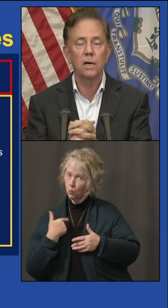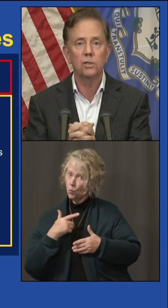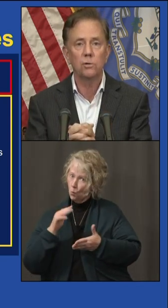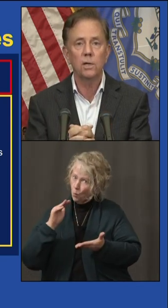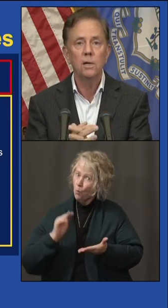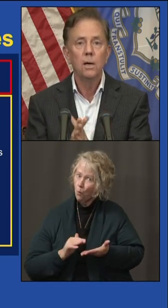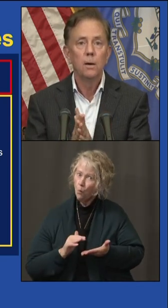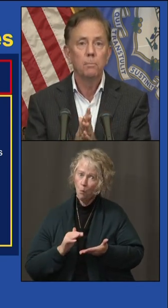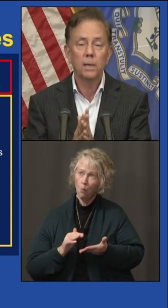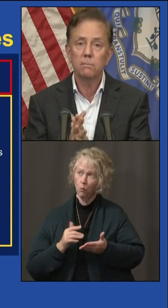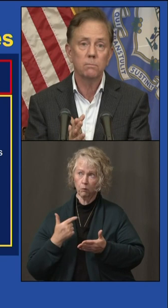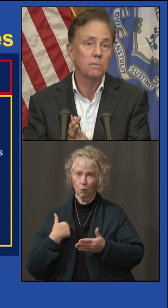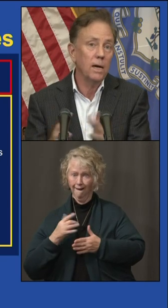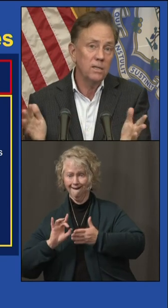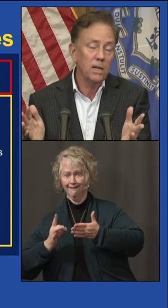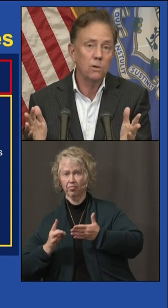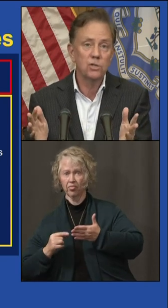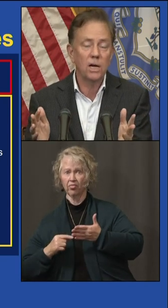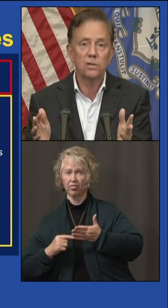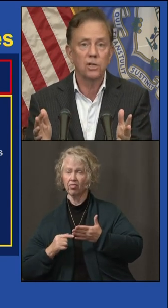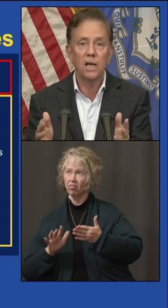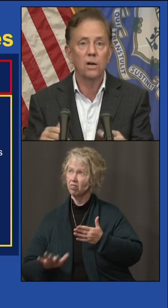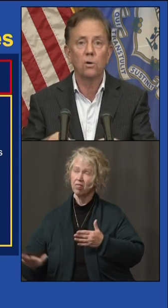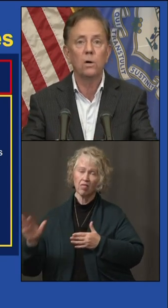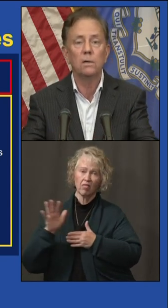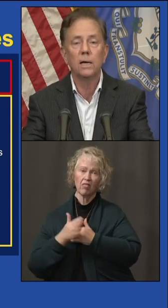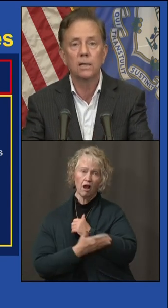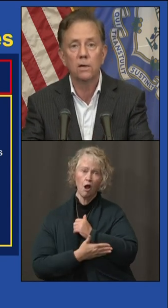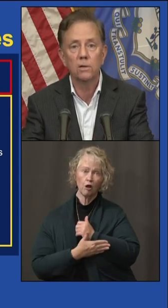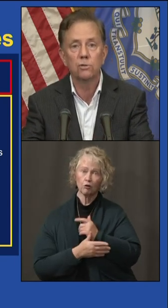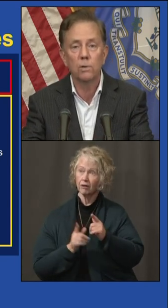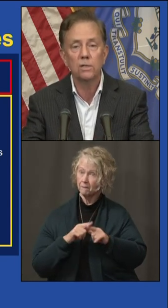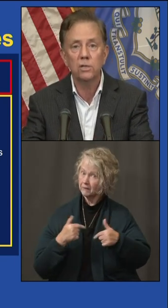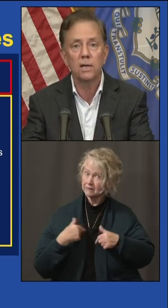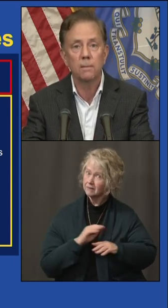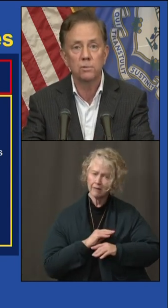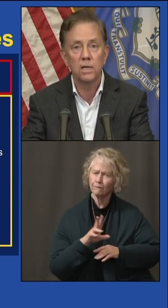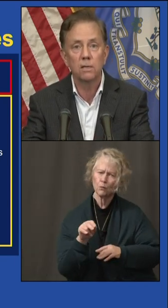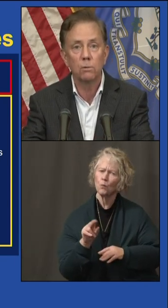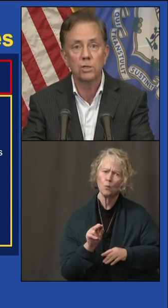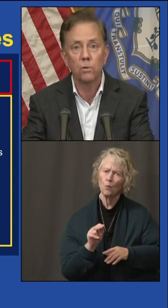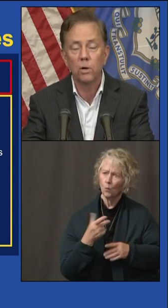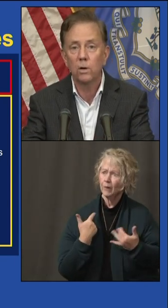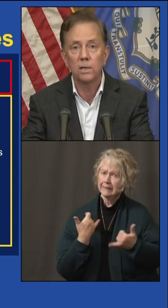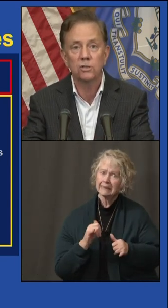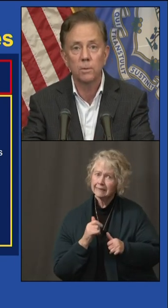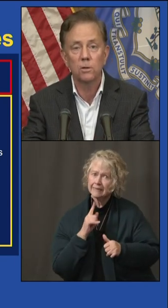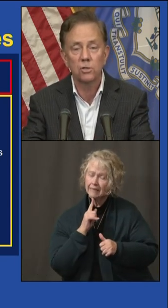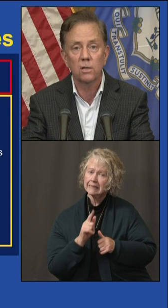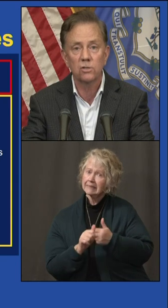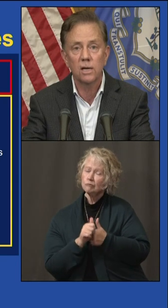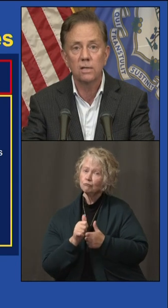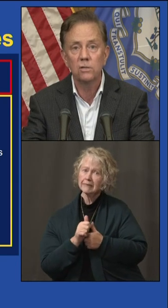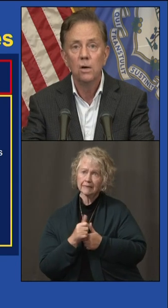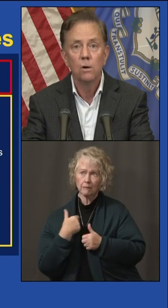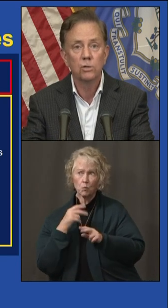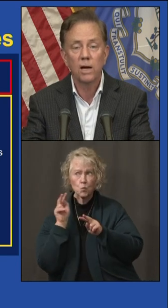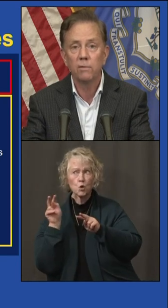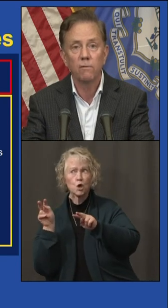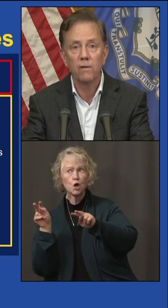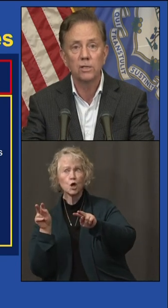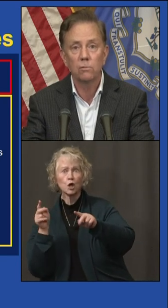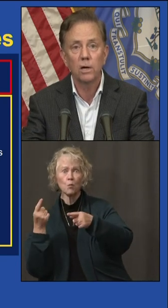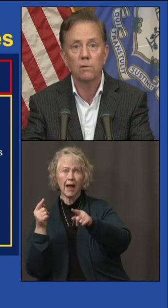rate in the country. But I take no solace in that at all. And there is risk, and I've seen what's going on in some of those other states,